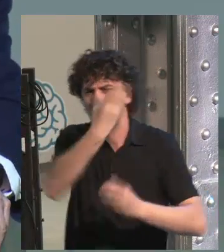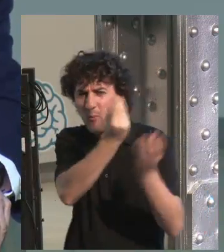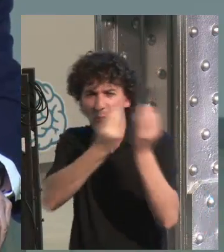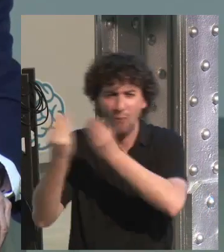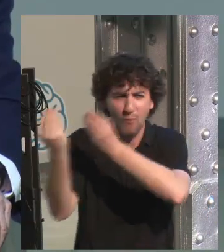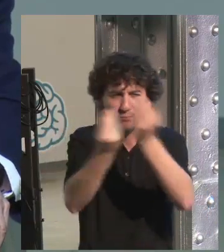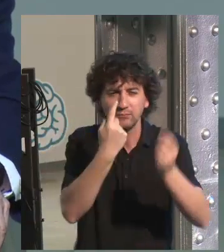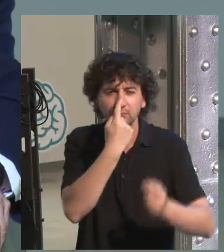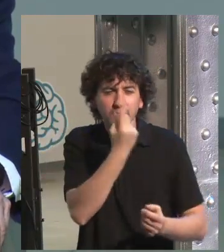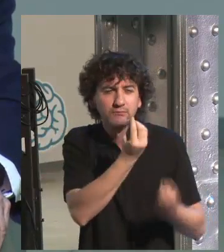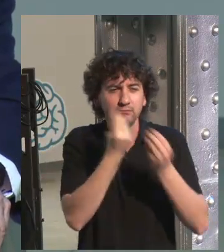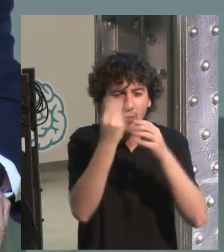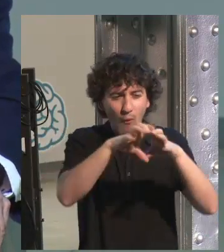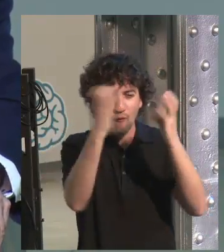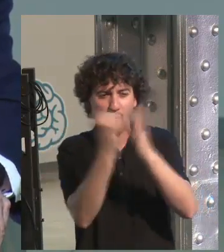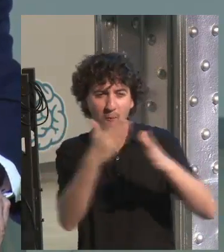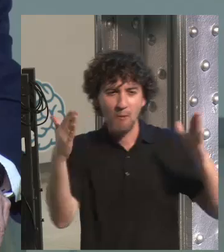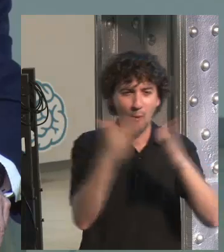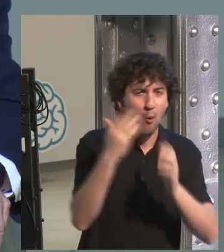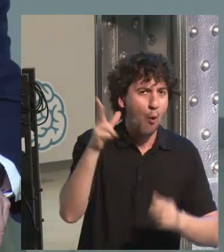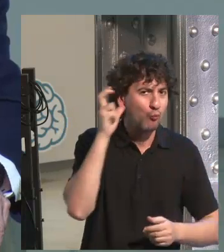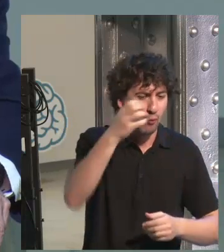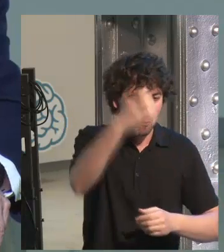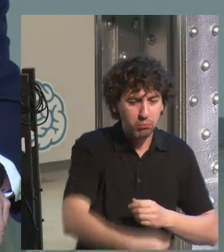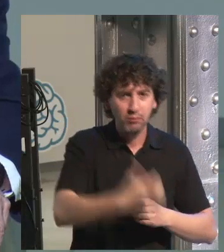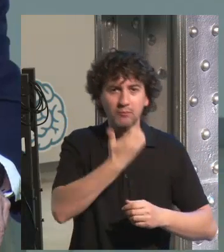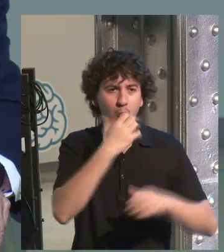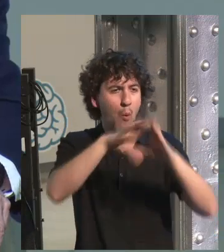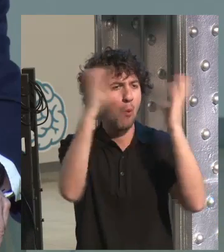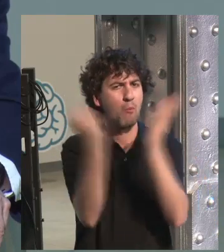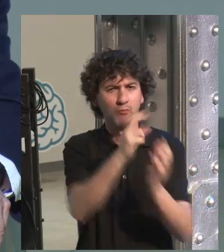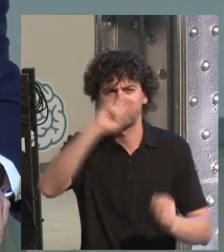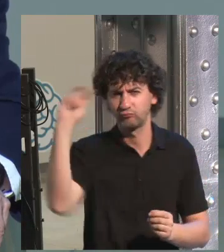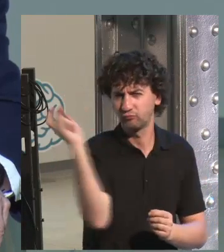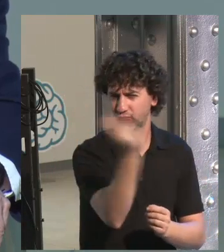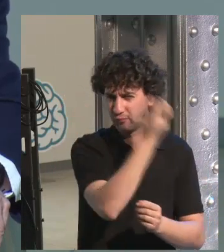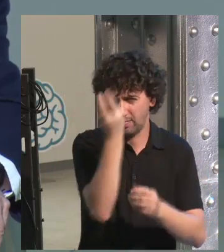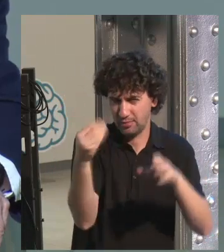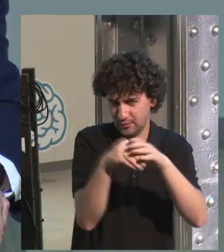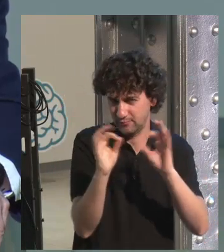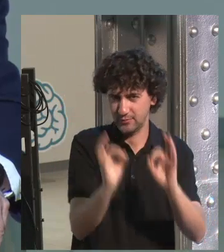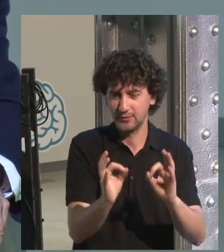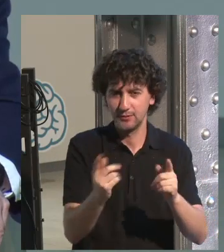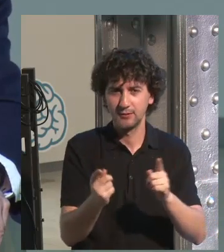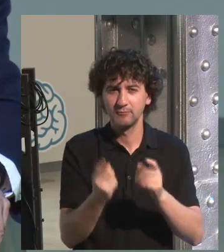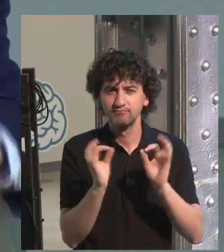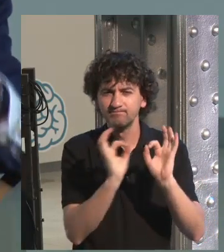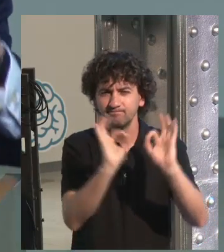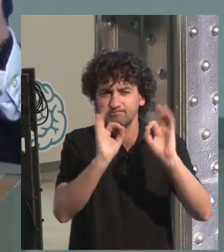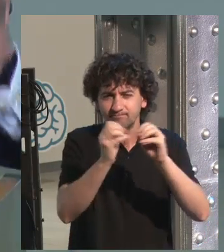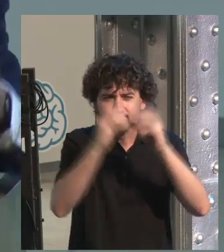and said that we produce in our brains, these